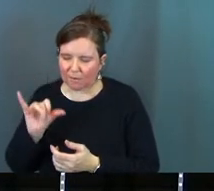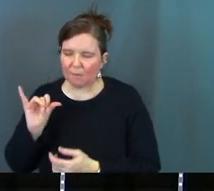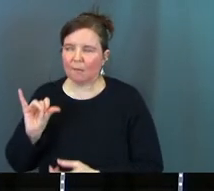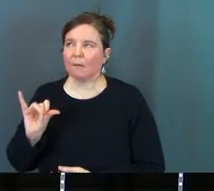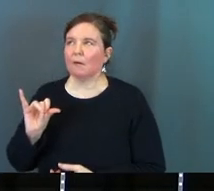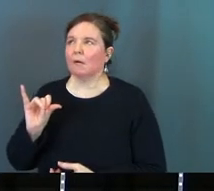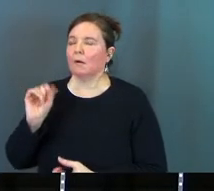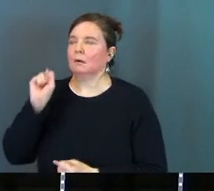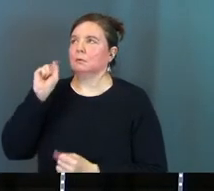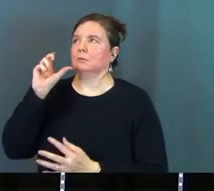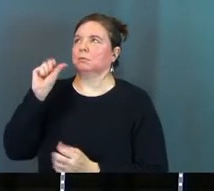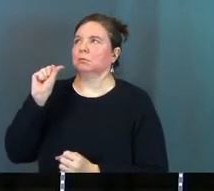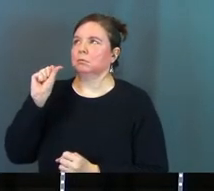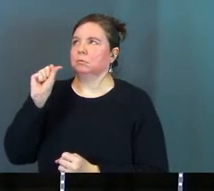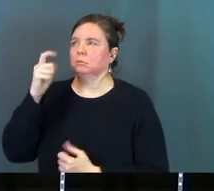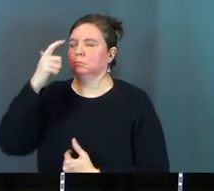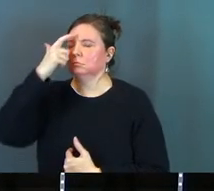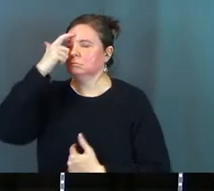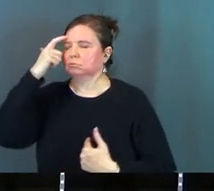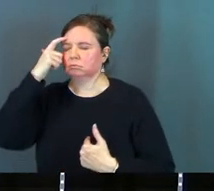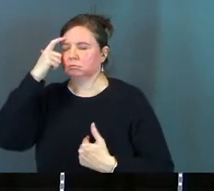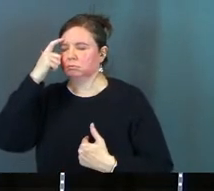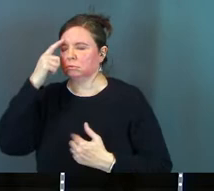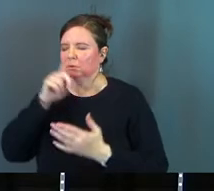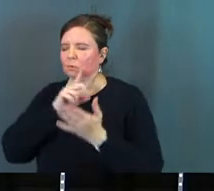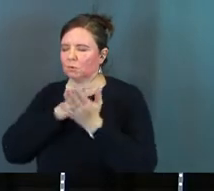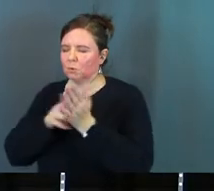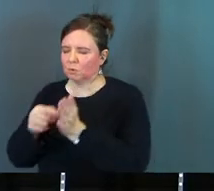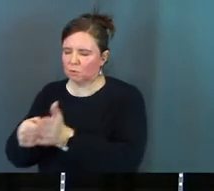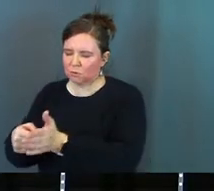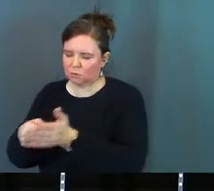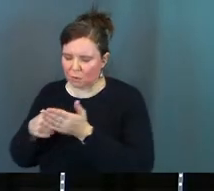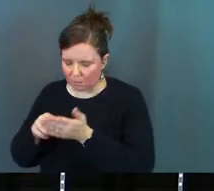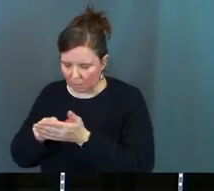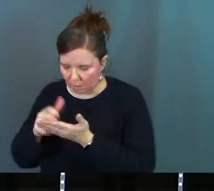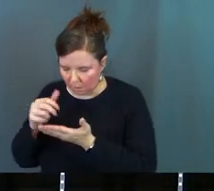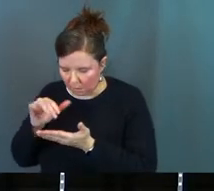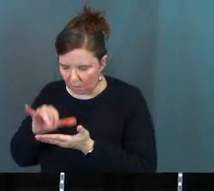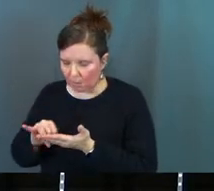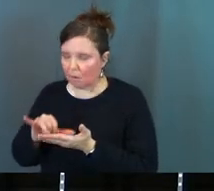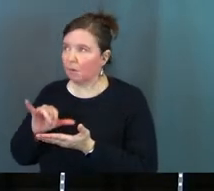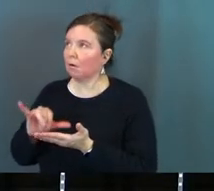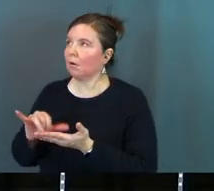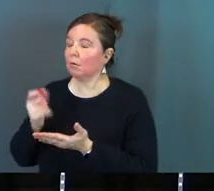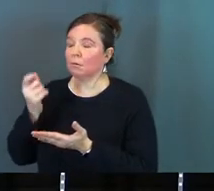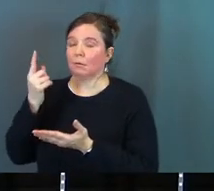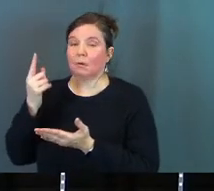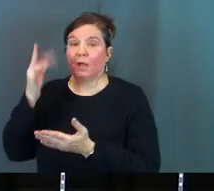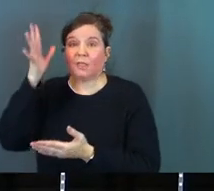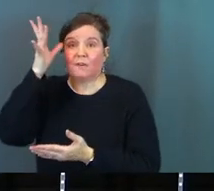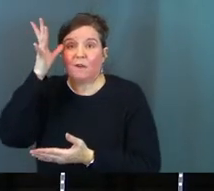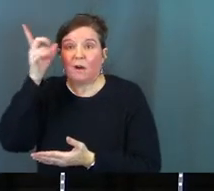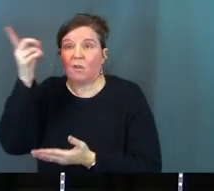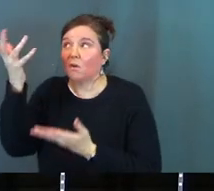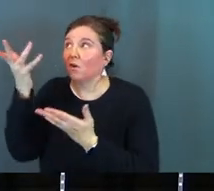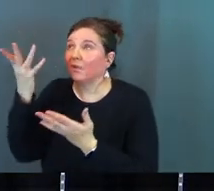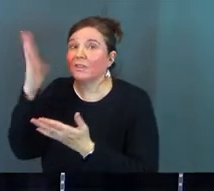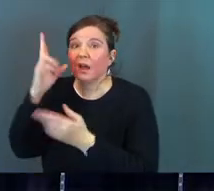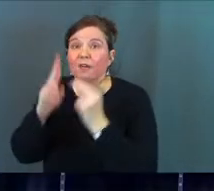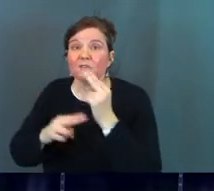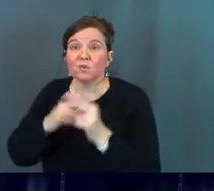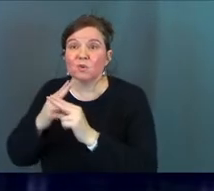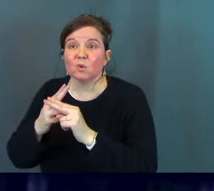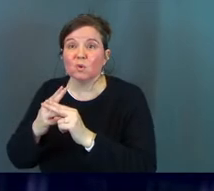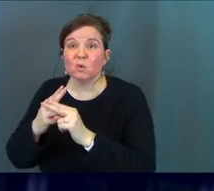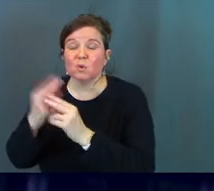absolutely blew my mind life changing truth showed me this thing and all of a sudden the father the God of the